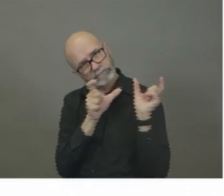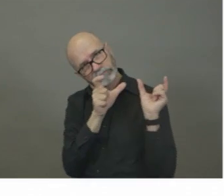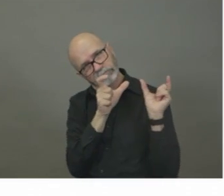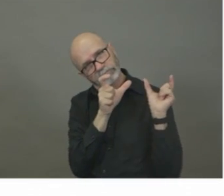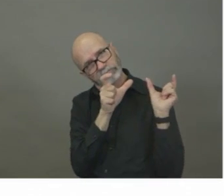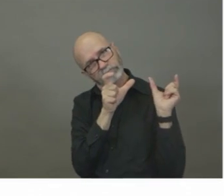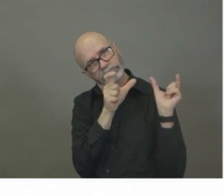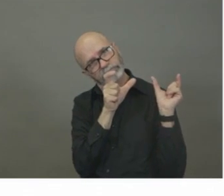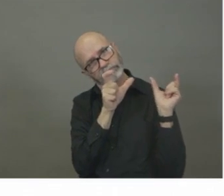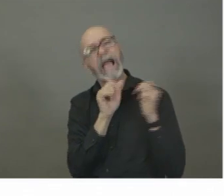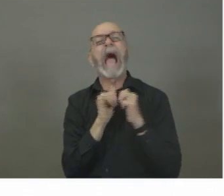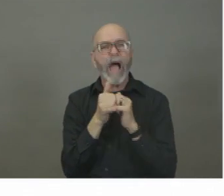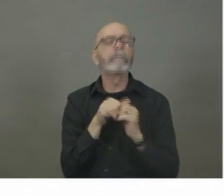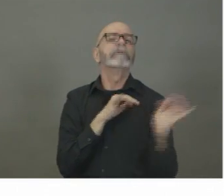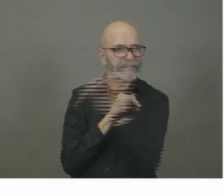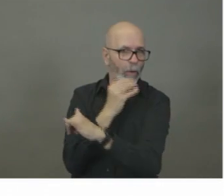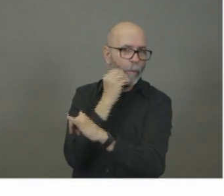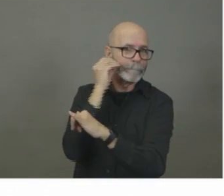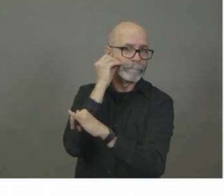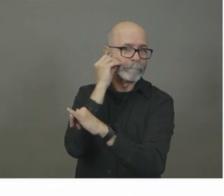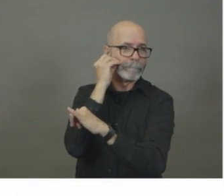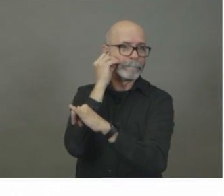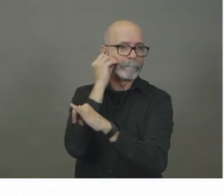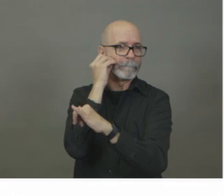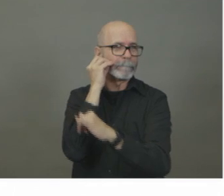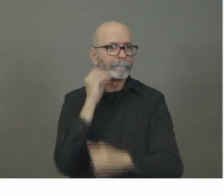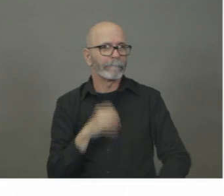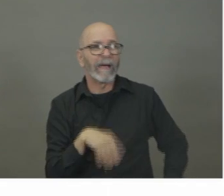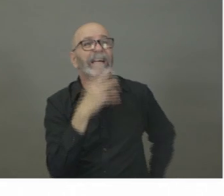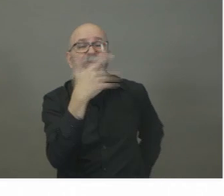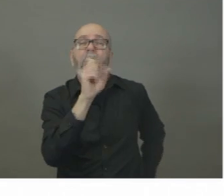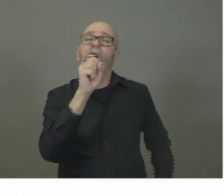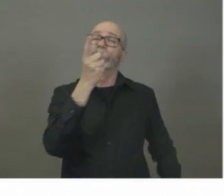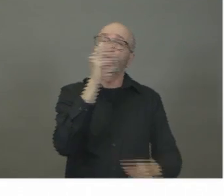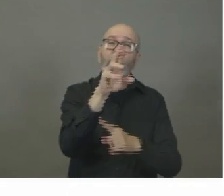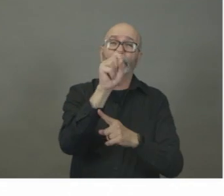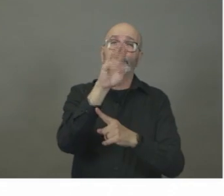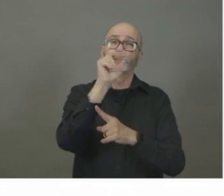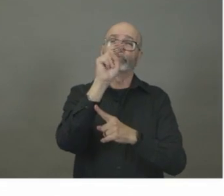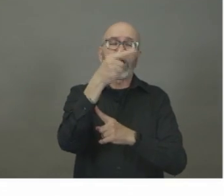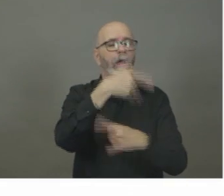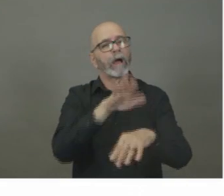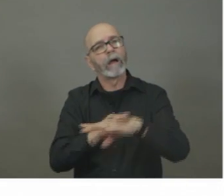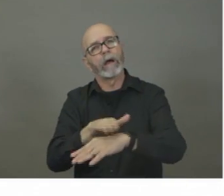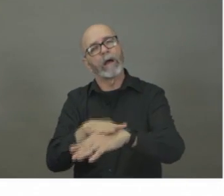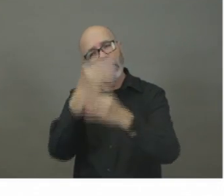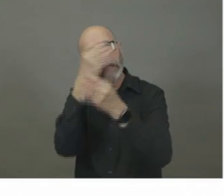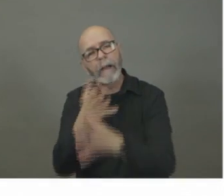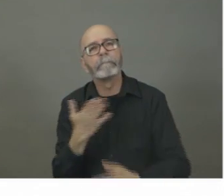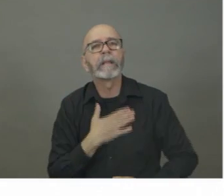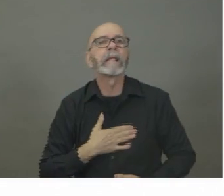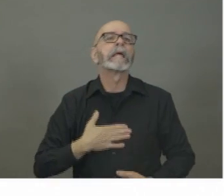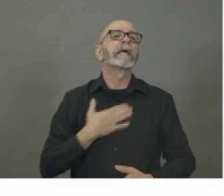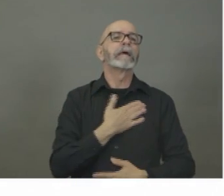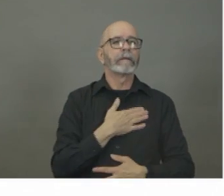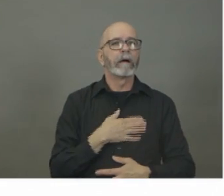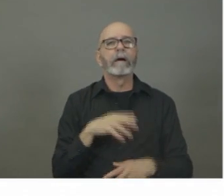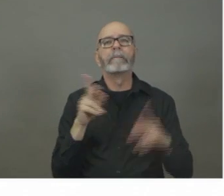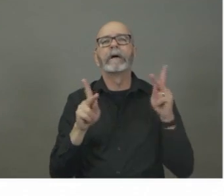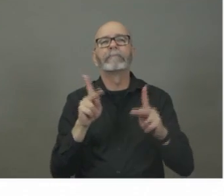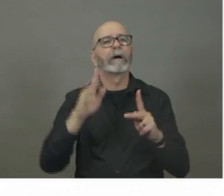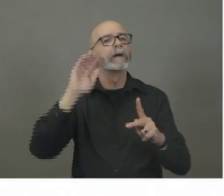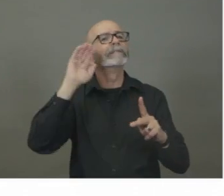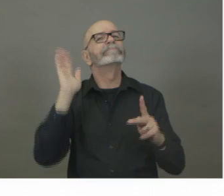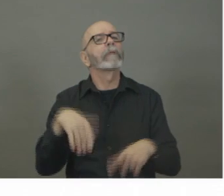about. It's what Dr. Strang has been saying for weeks. And these measures are about that. And we expect citizens, whether you're in the public sector or private